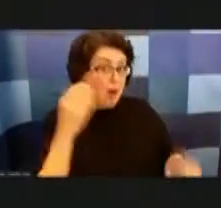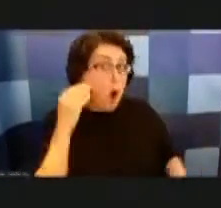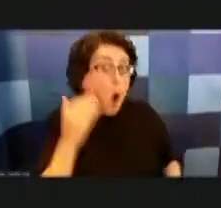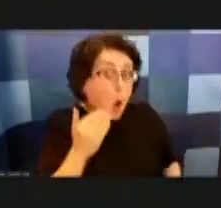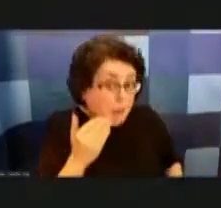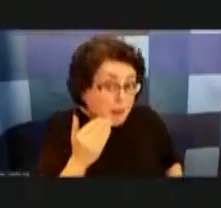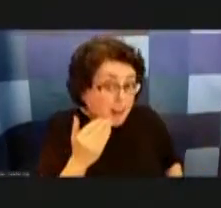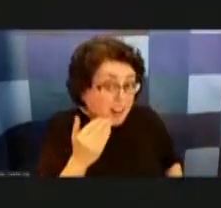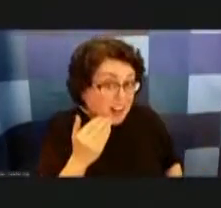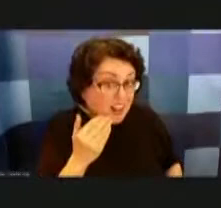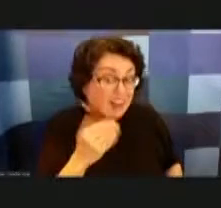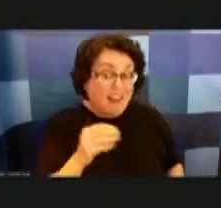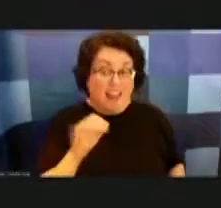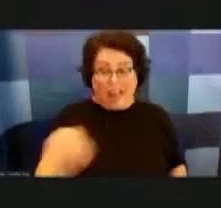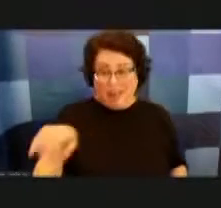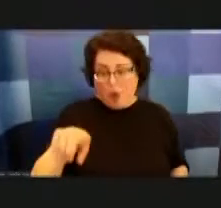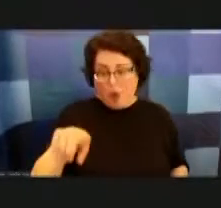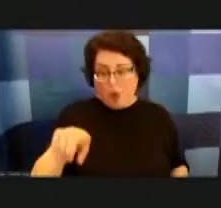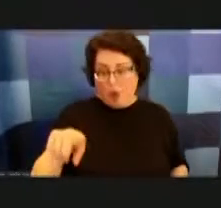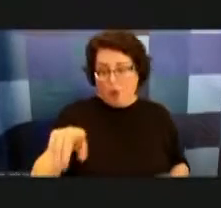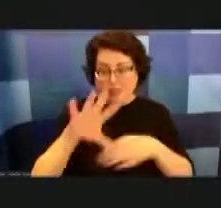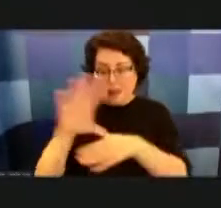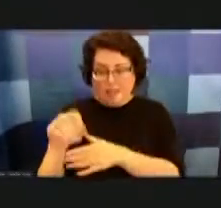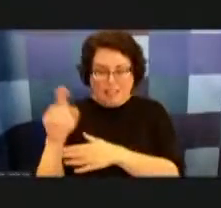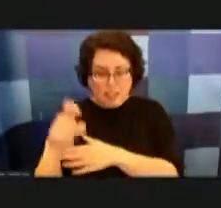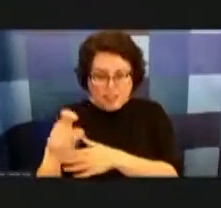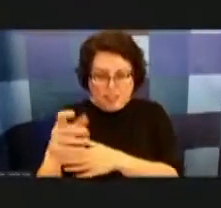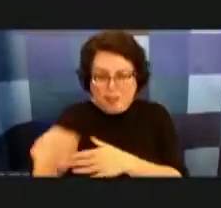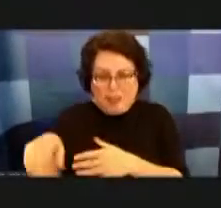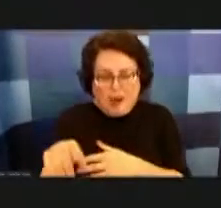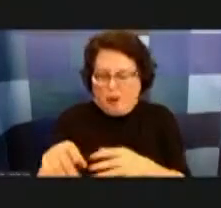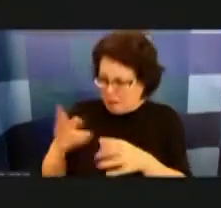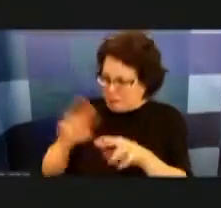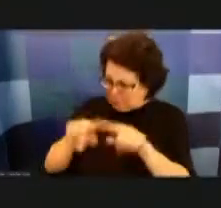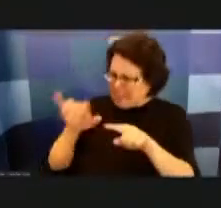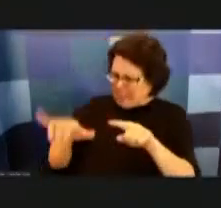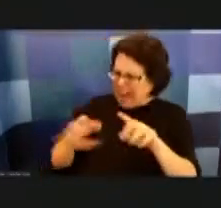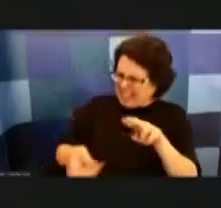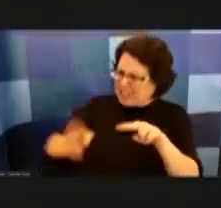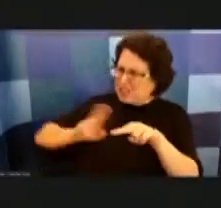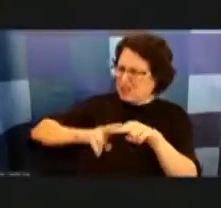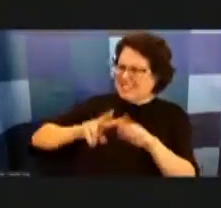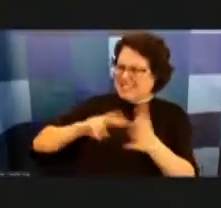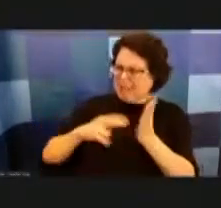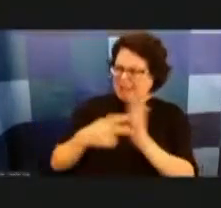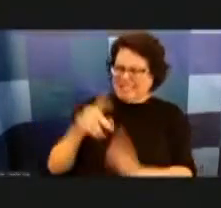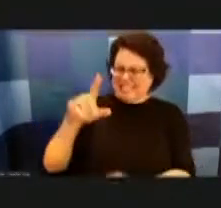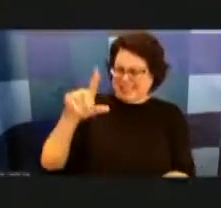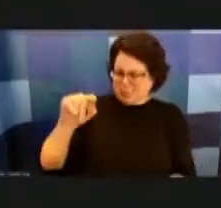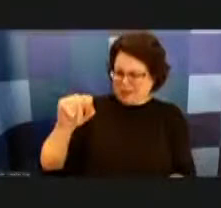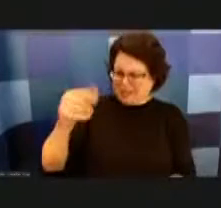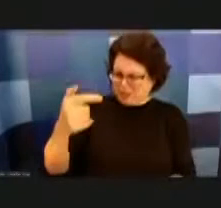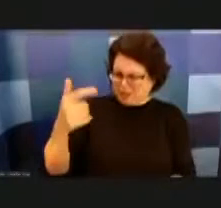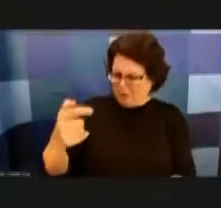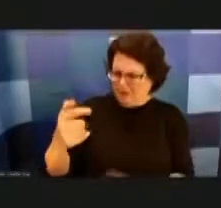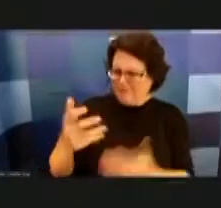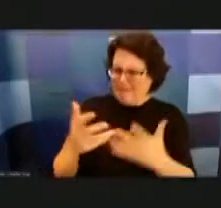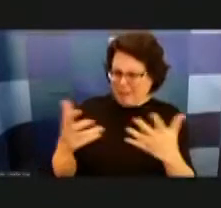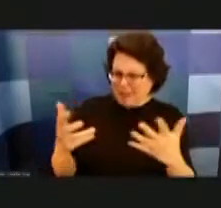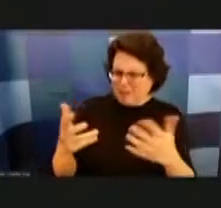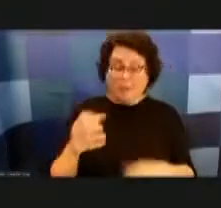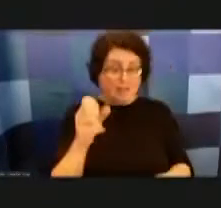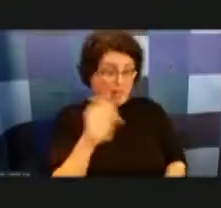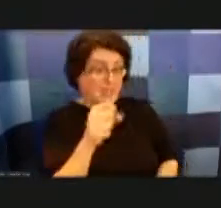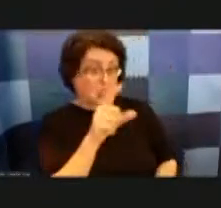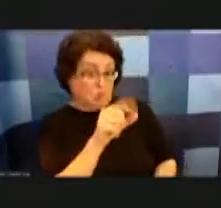those companies uh should pay with people but it increased that means that in 2021 a bunch of 21 and 2022 because